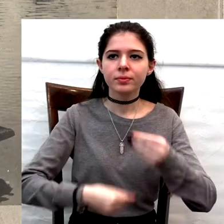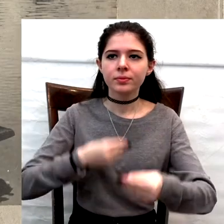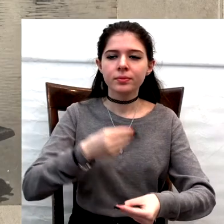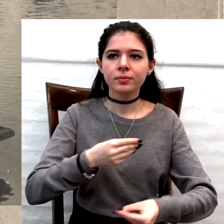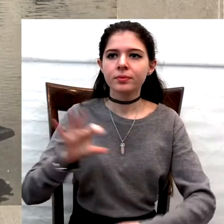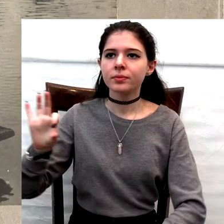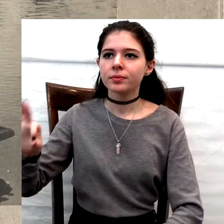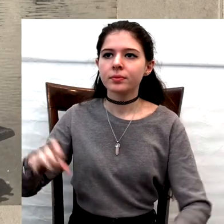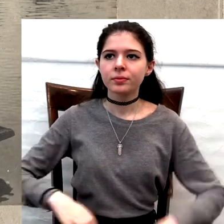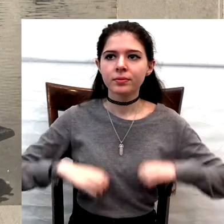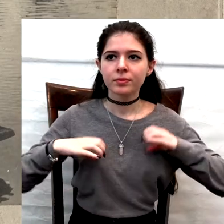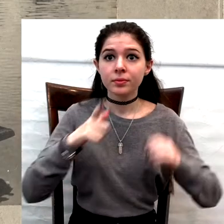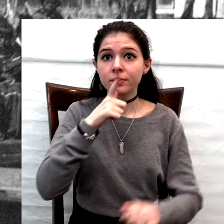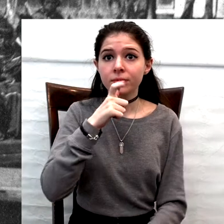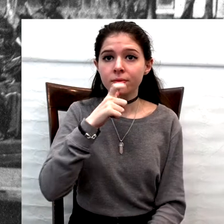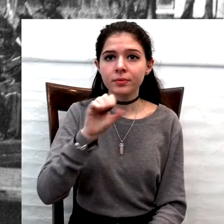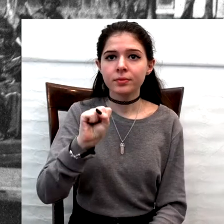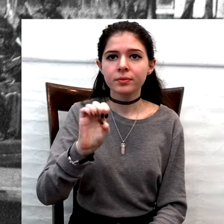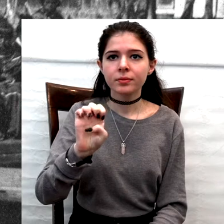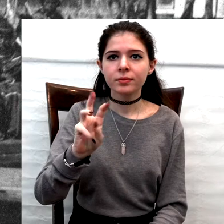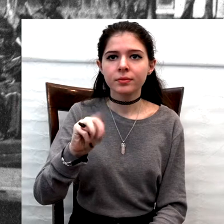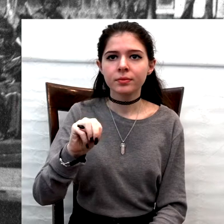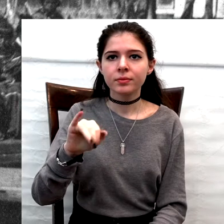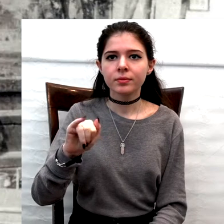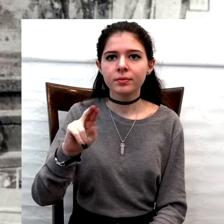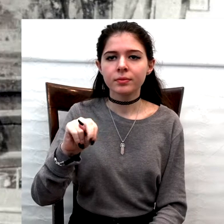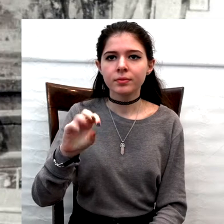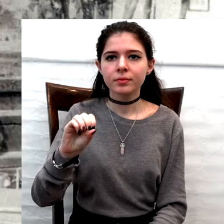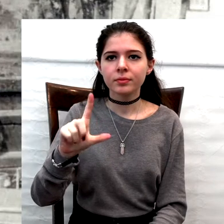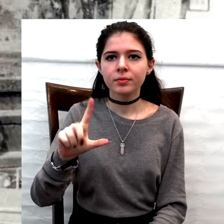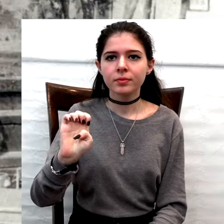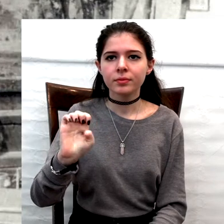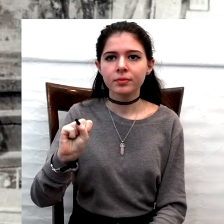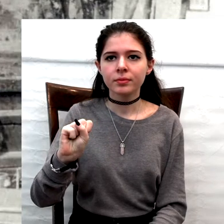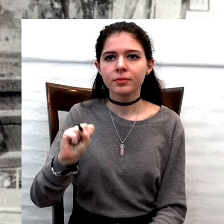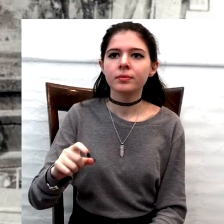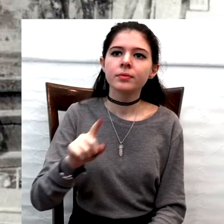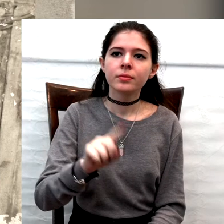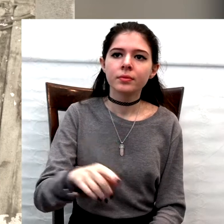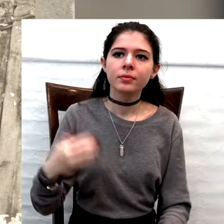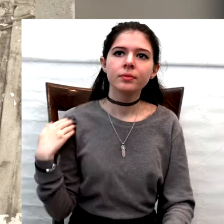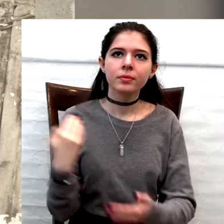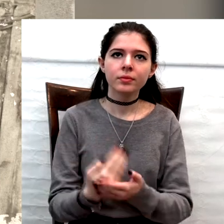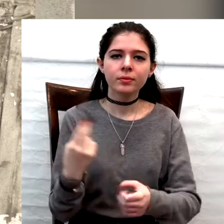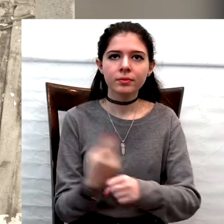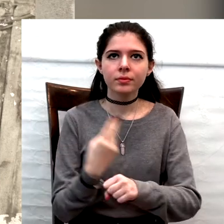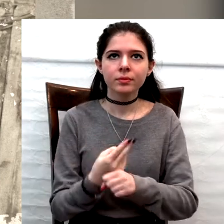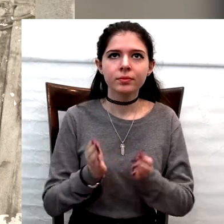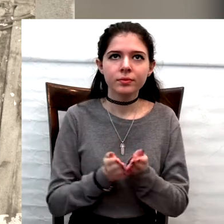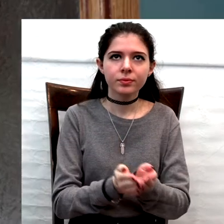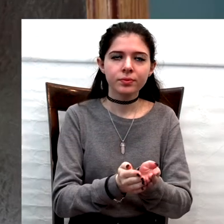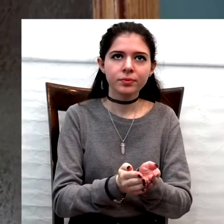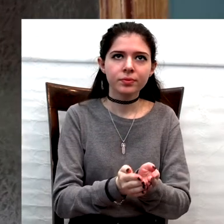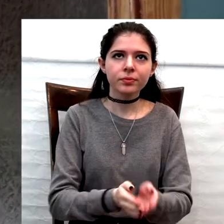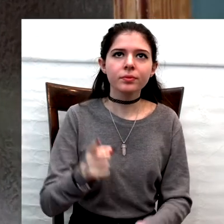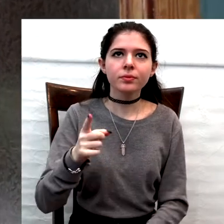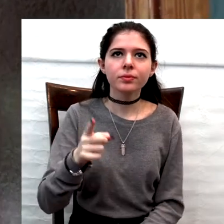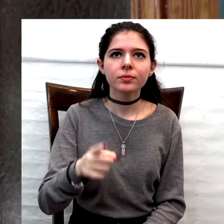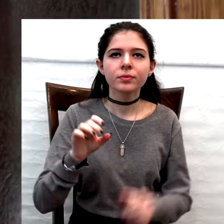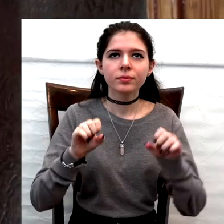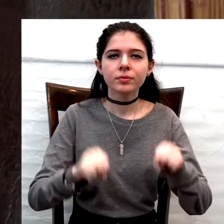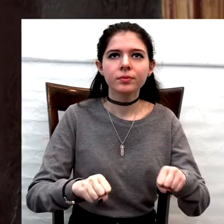Frank Stranahan's customers were mostly Seminoles who would travel by dugout canoe and dock on the banks of the river in front of the house.